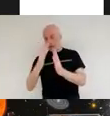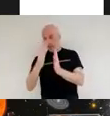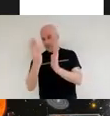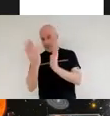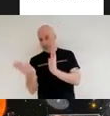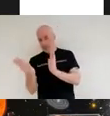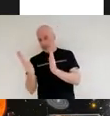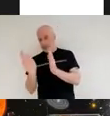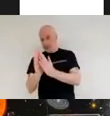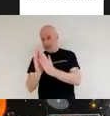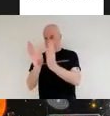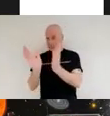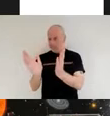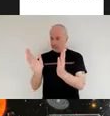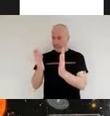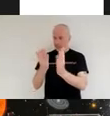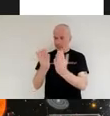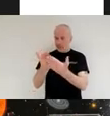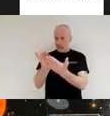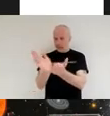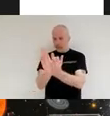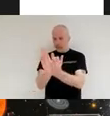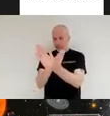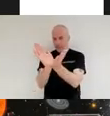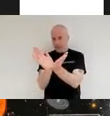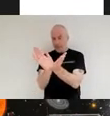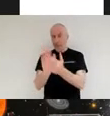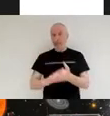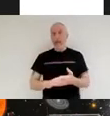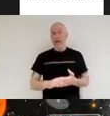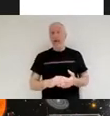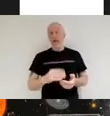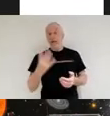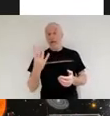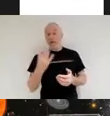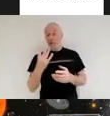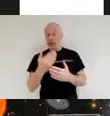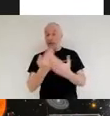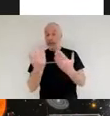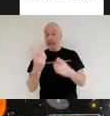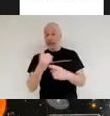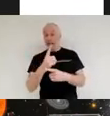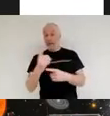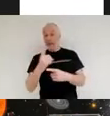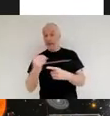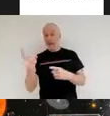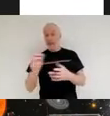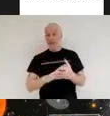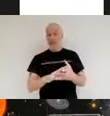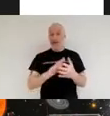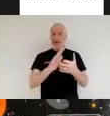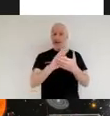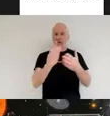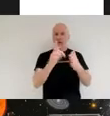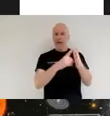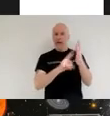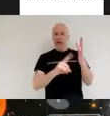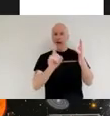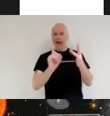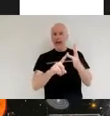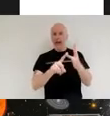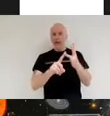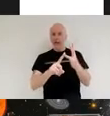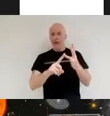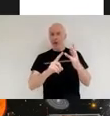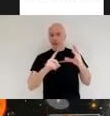14 days it was inserted into what we call a halo orbit so an orbit that is moving around this point in space